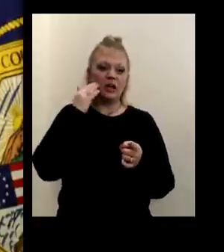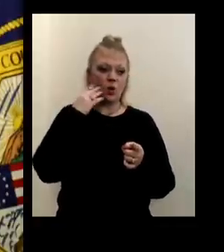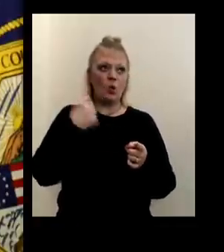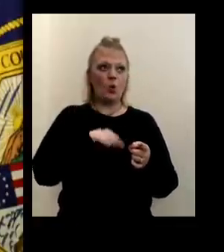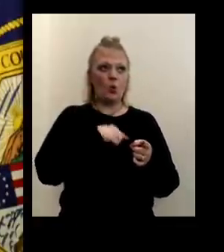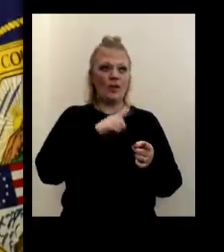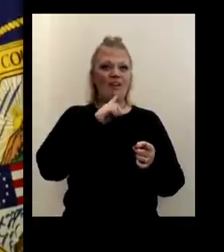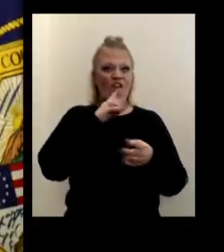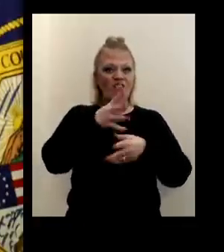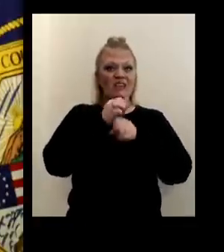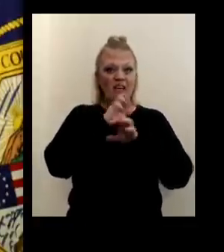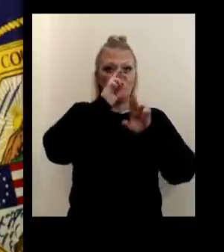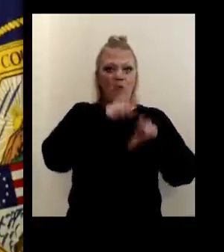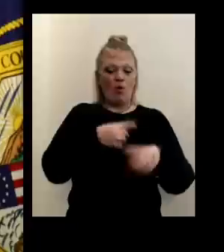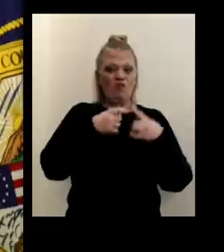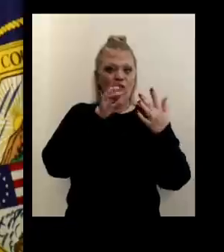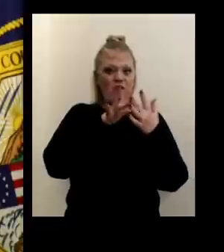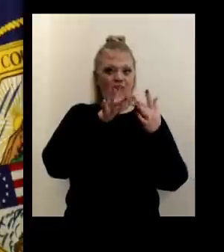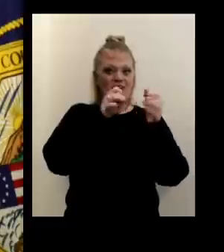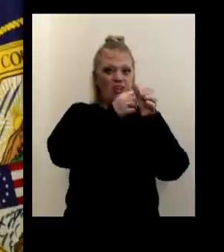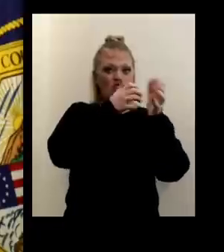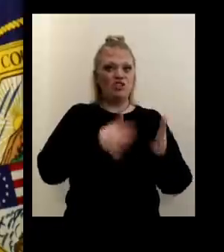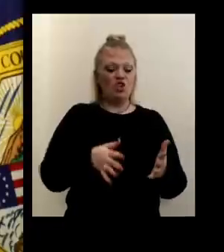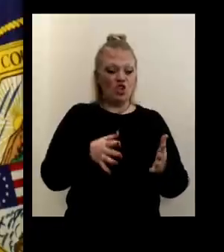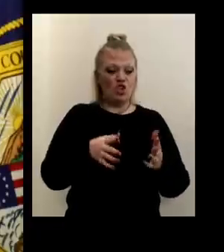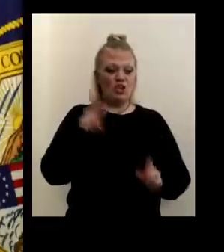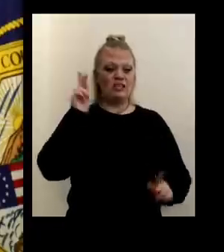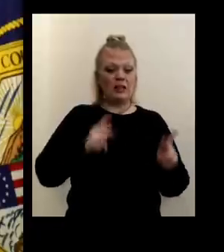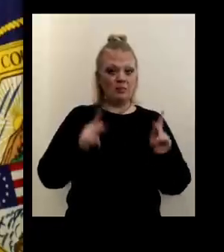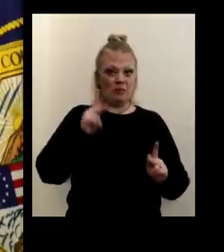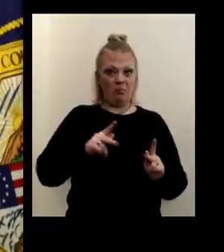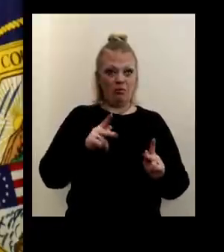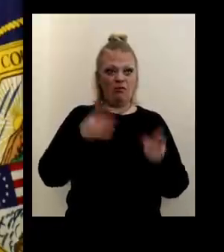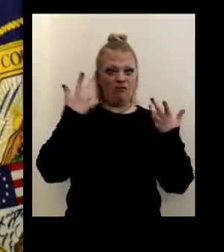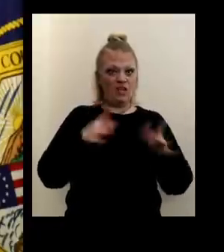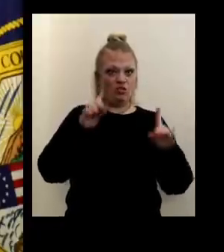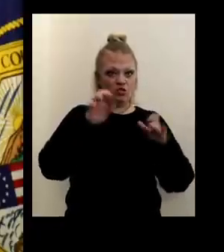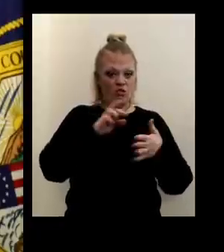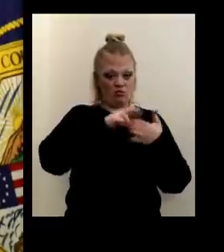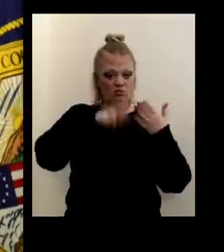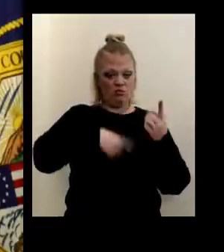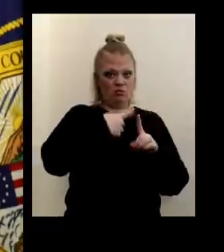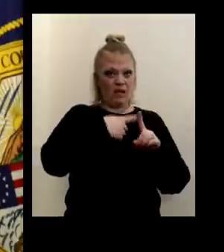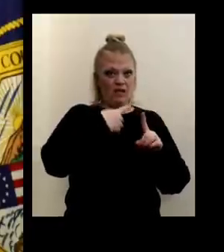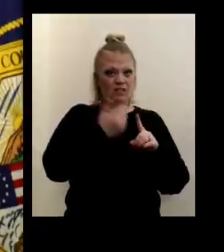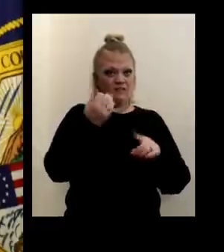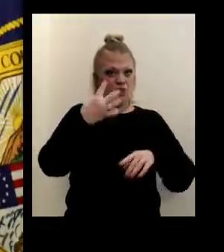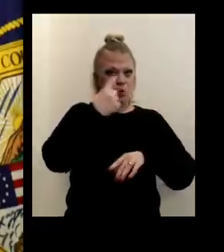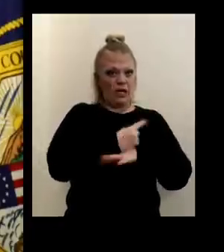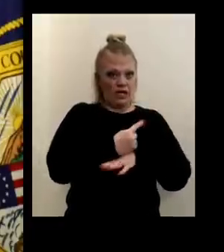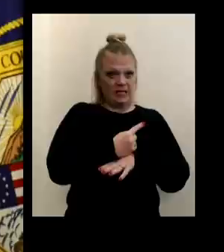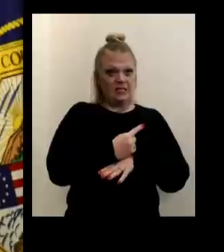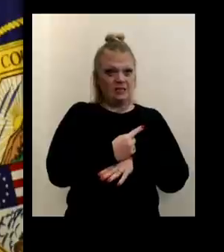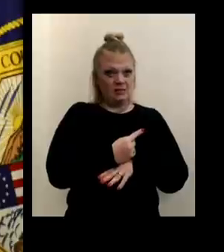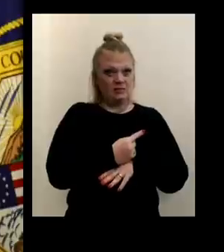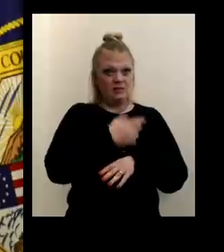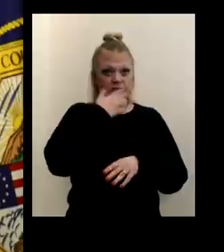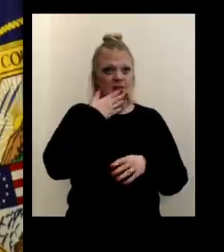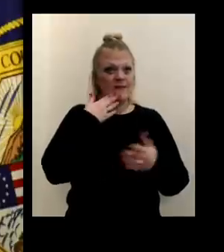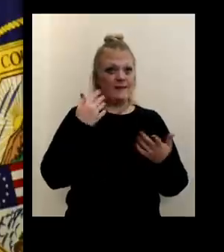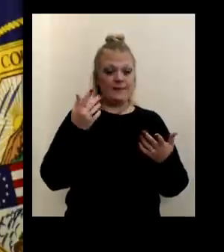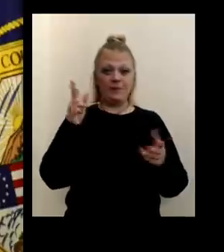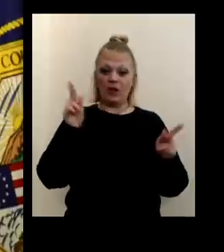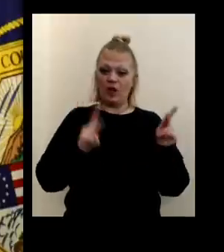are getting reports from our contact tracers that the individuals who have tested positive in the last few days, uh, are